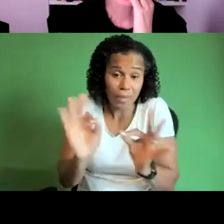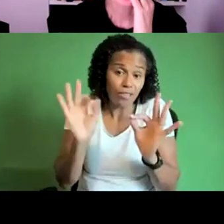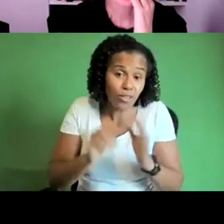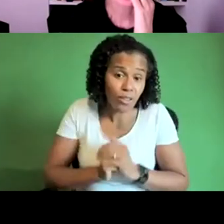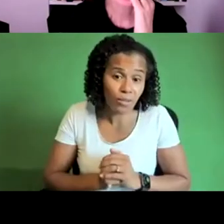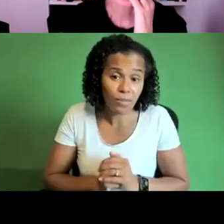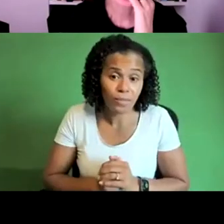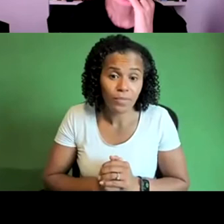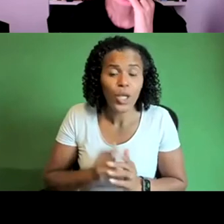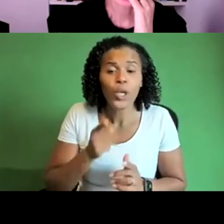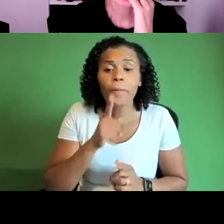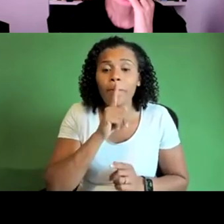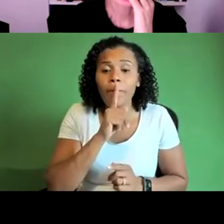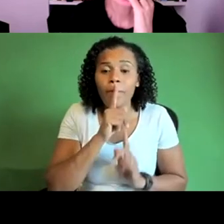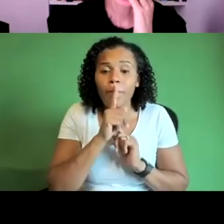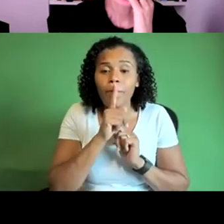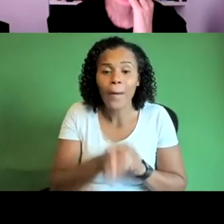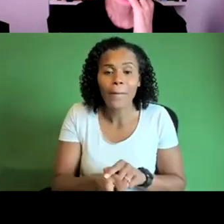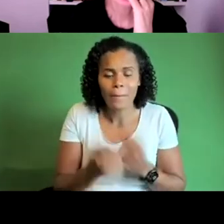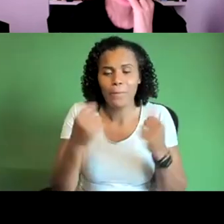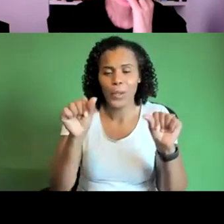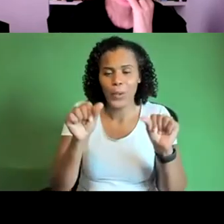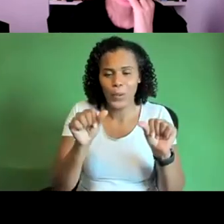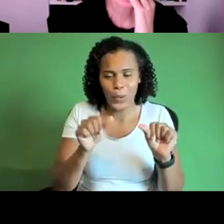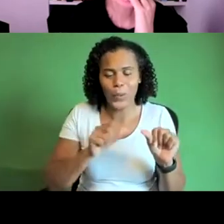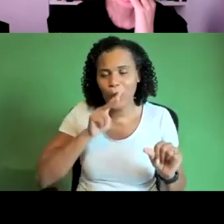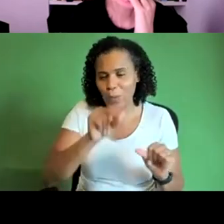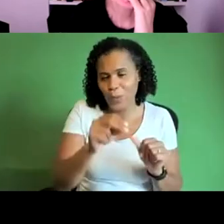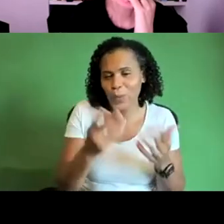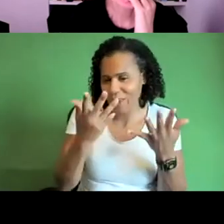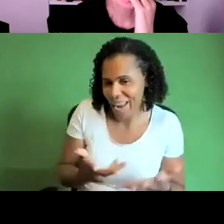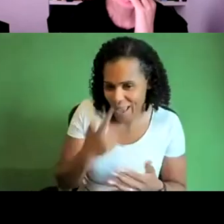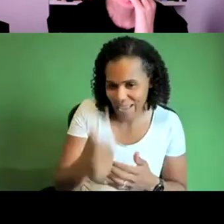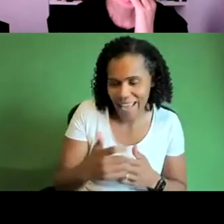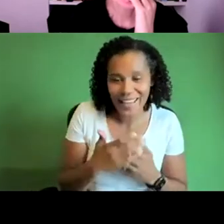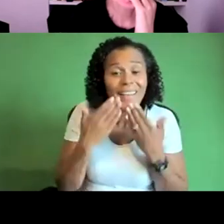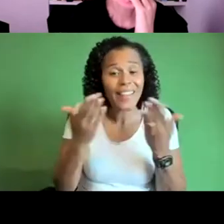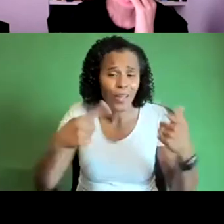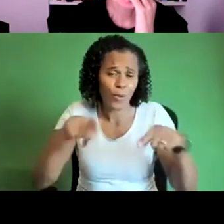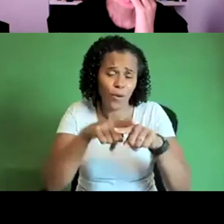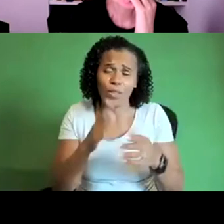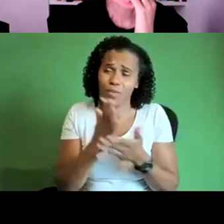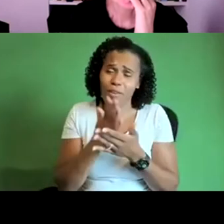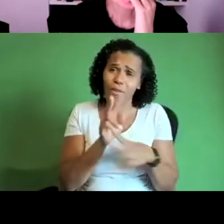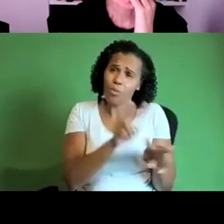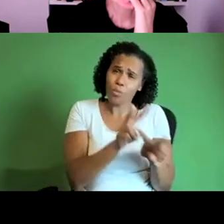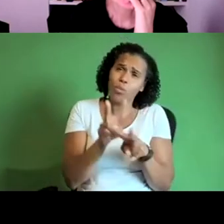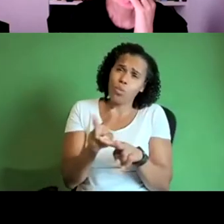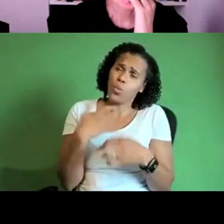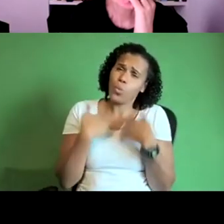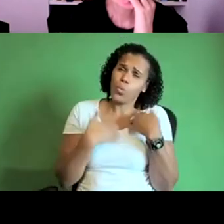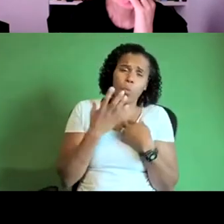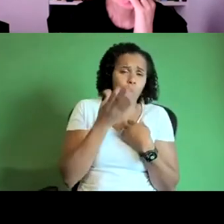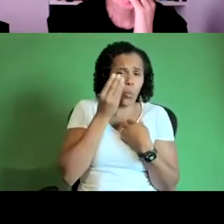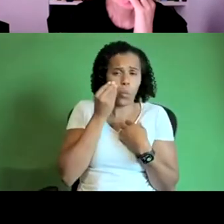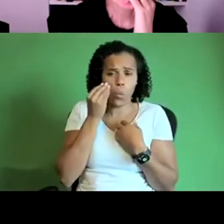you're on mute tim yeah got it okay um thanks everyone that was really interesting to hear i feel like a